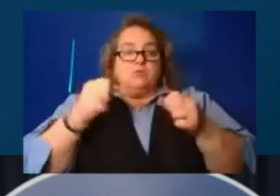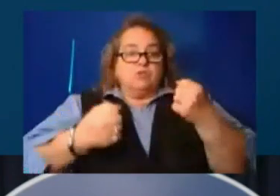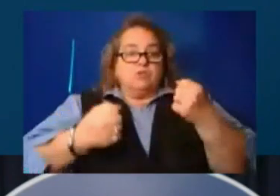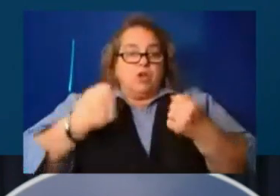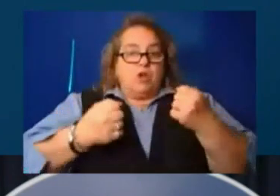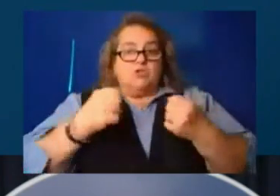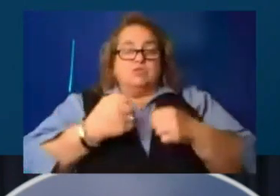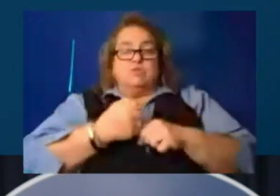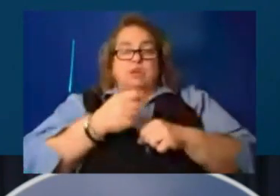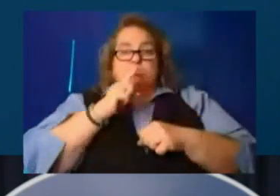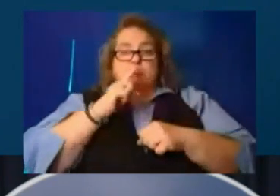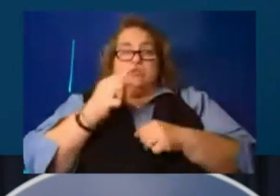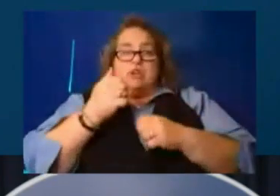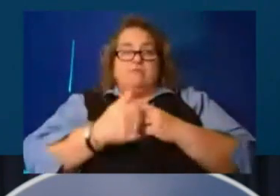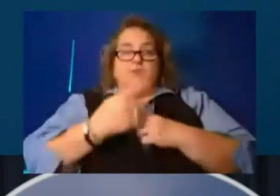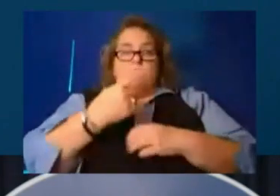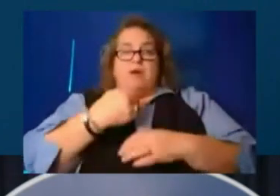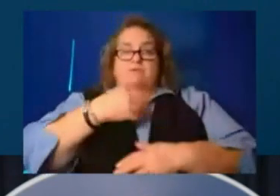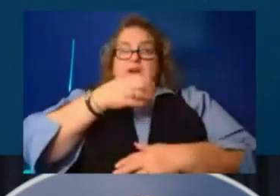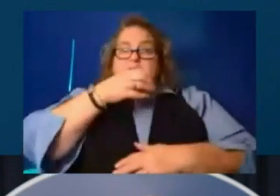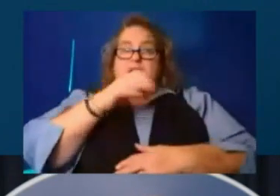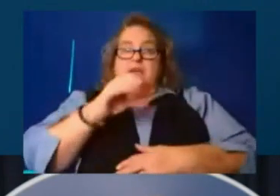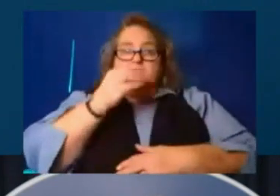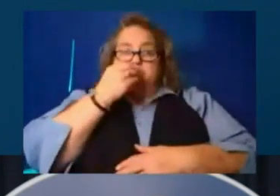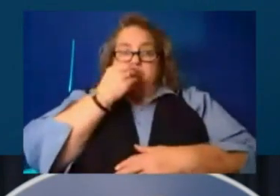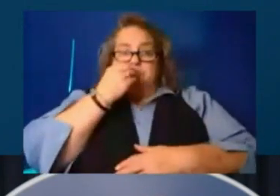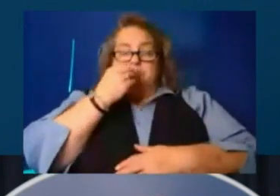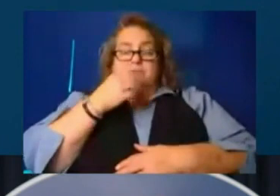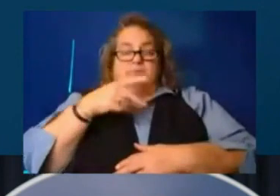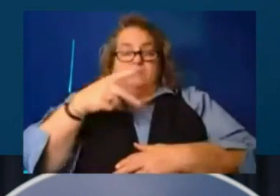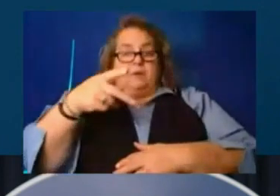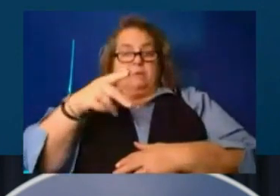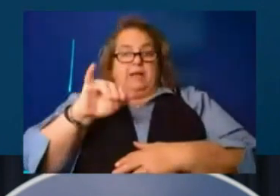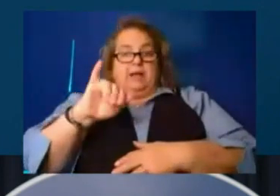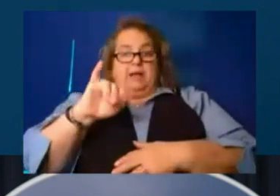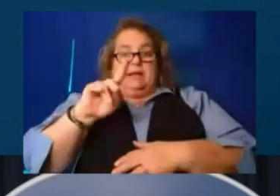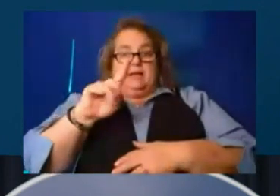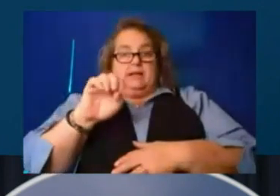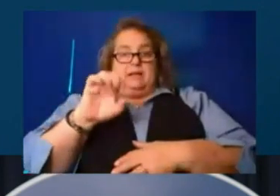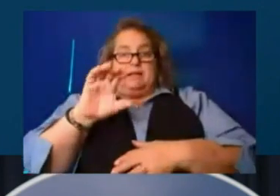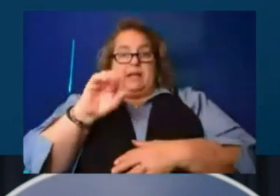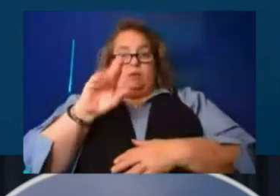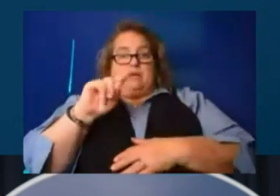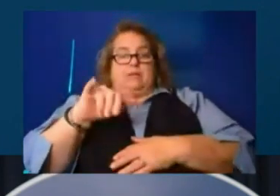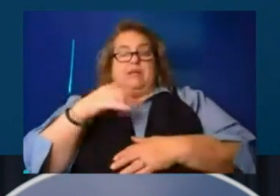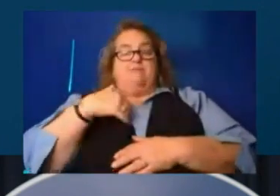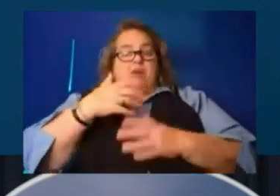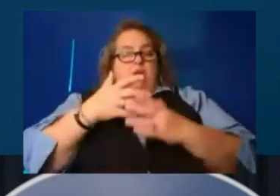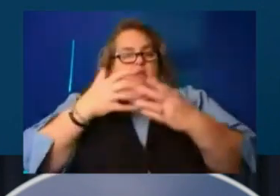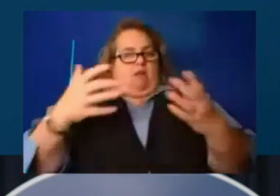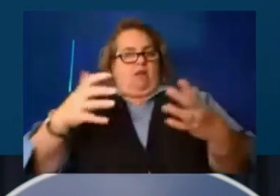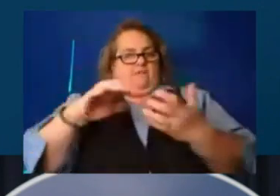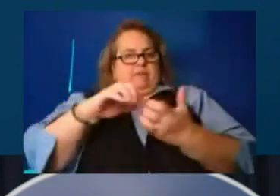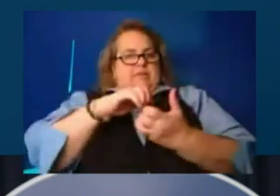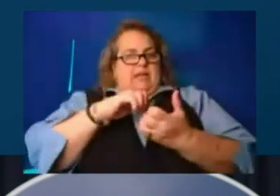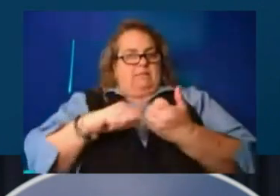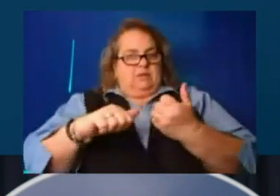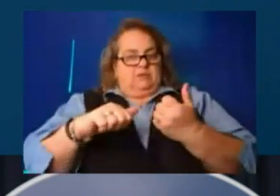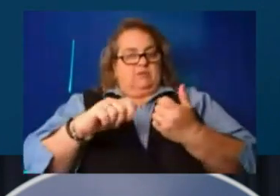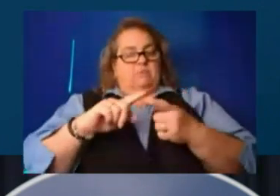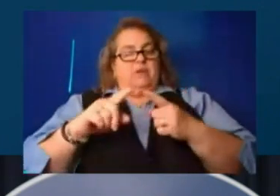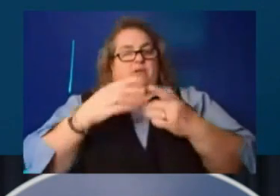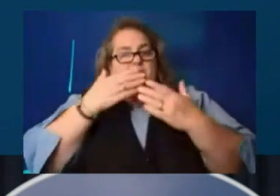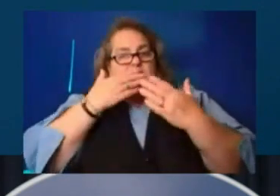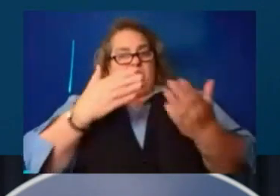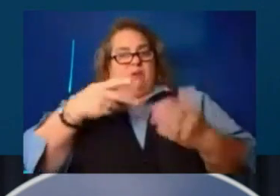hot meal. Uh, Pike County has a lot of damage. Uh, thankfully, Pike County has not